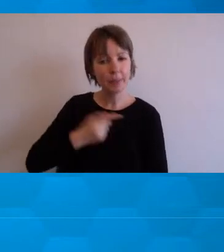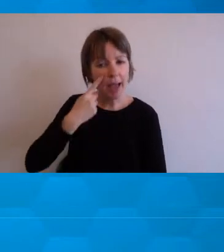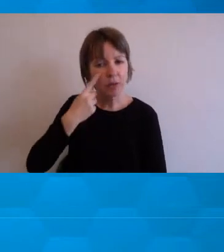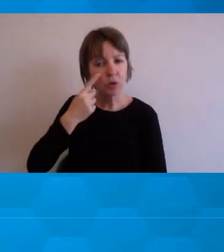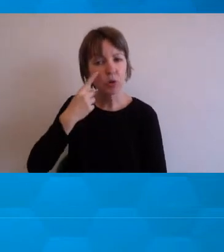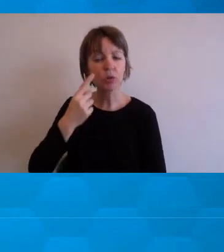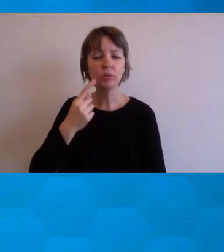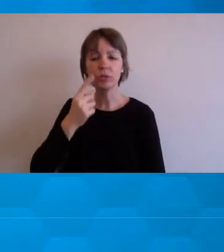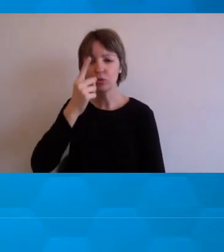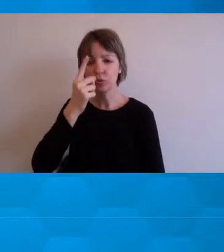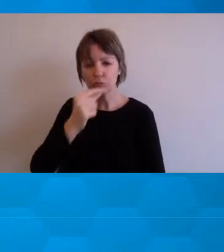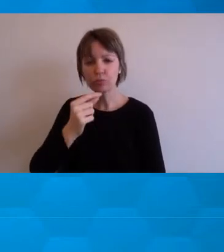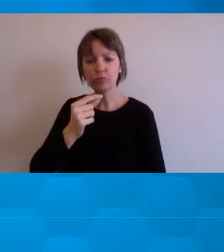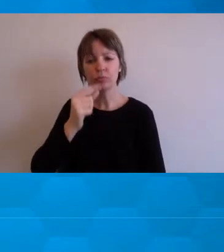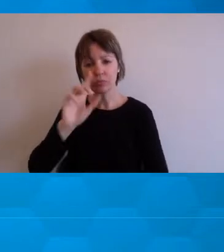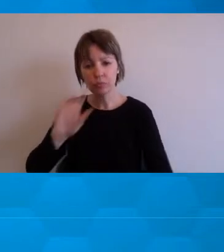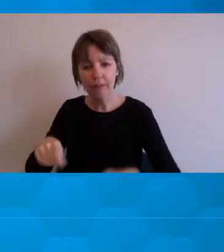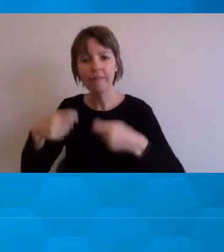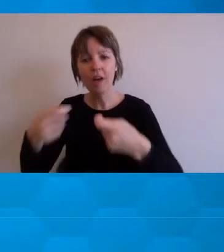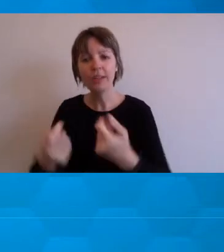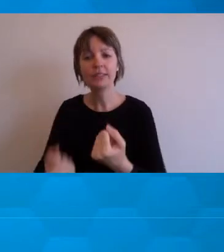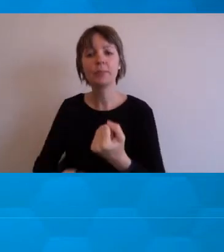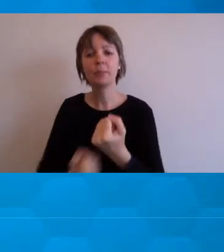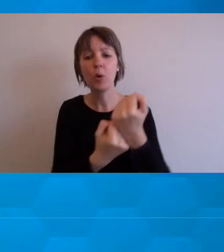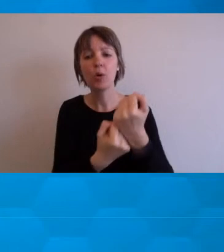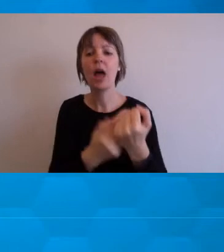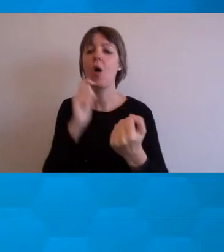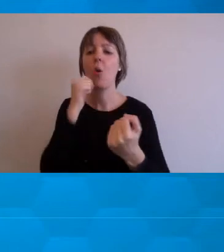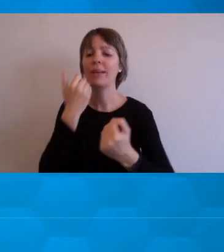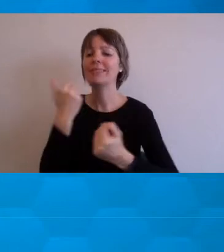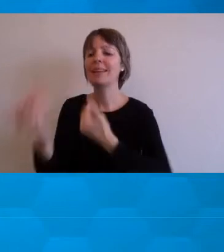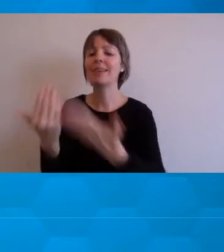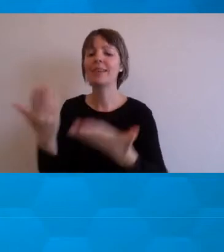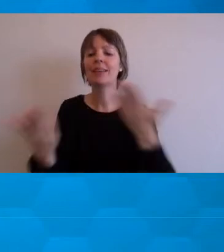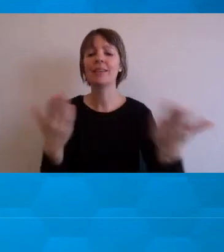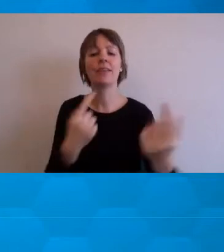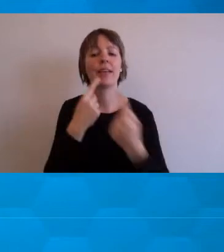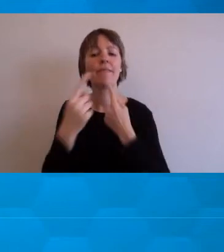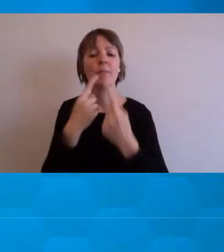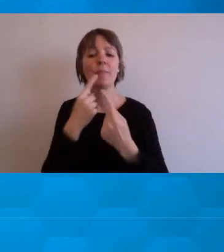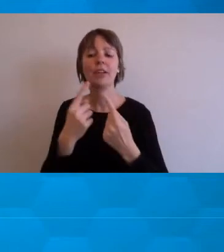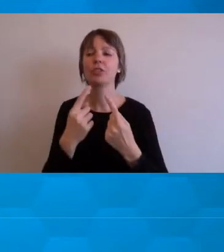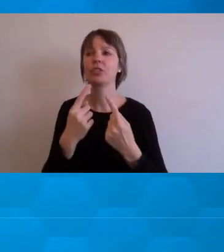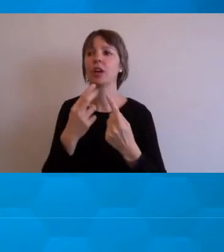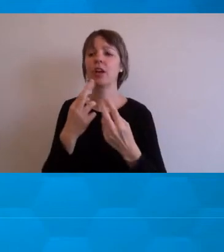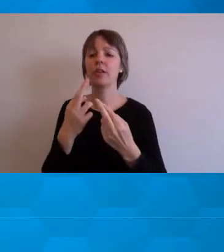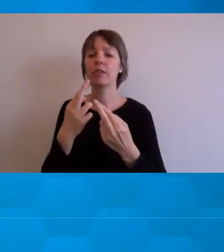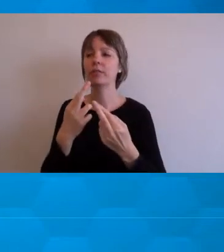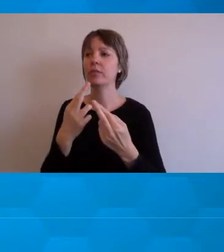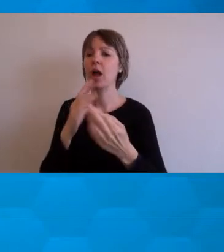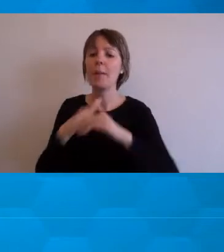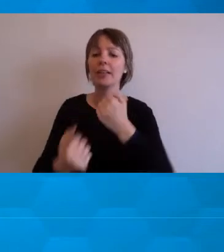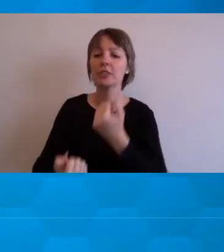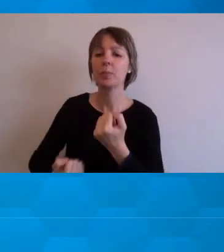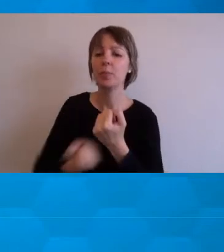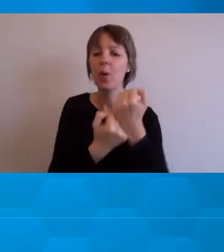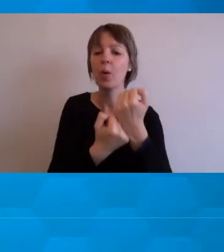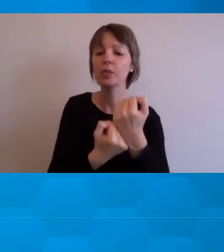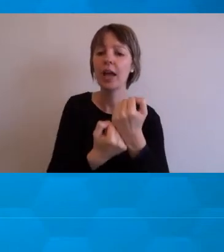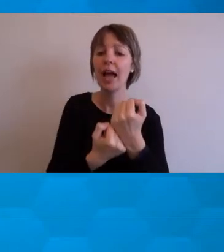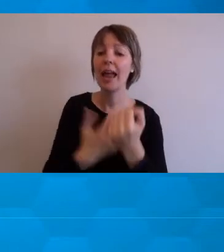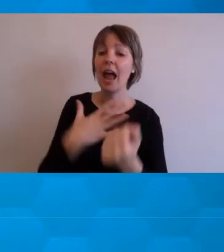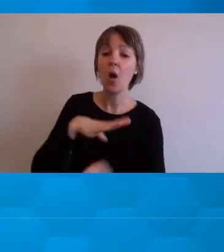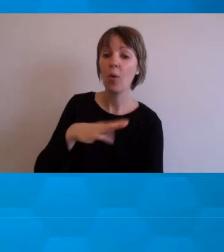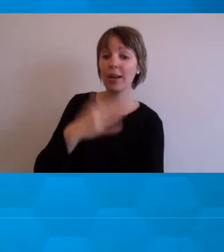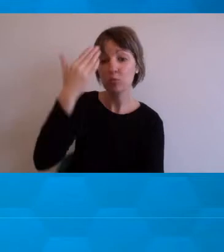putting out I always putting out information and support requests and saying to people, you know, if you have an issue